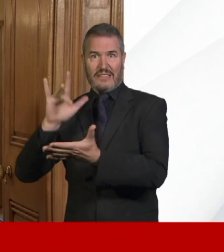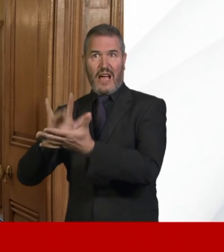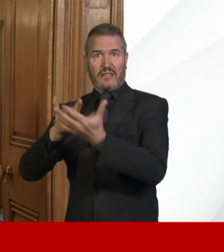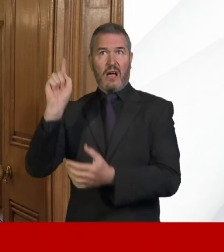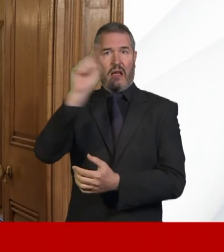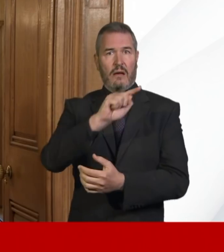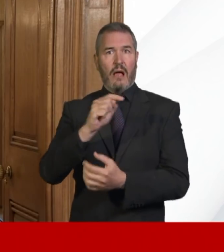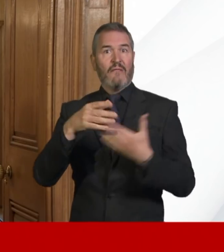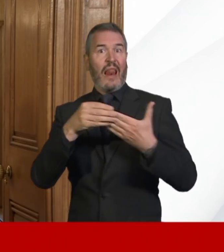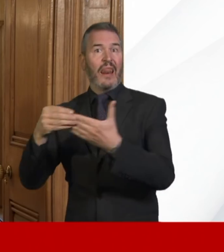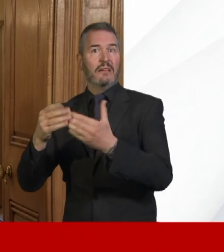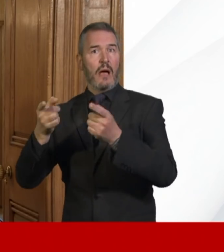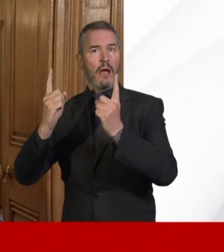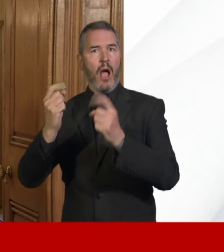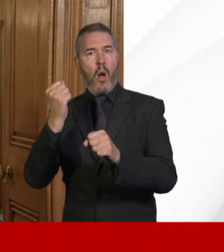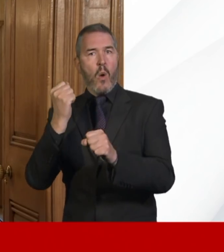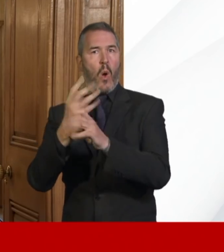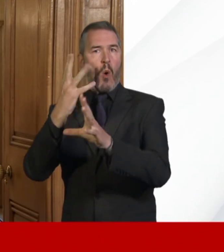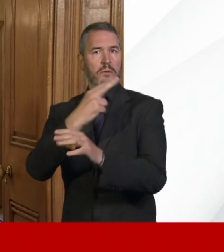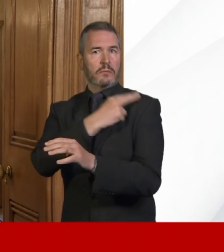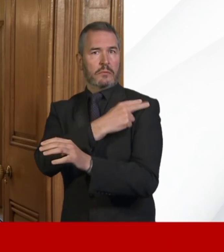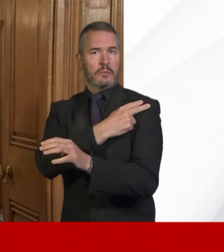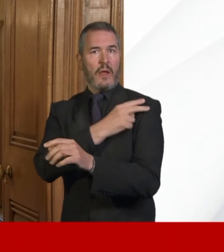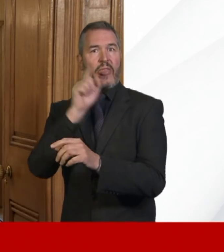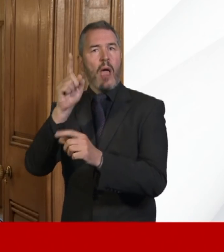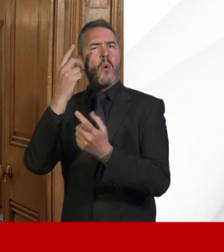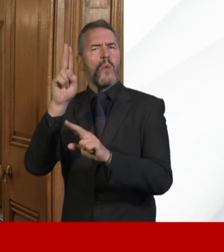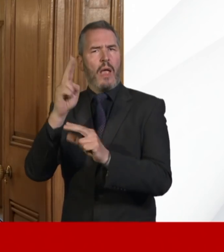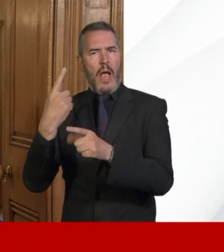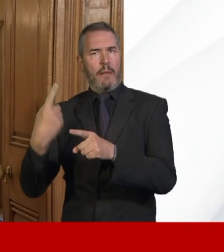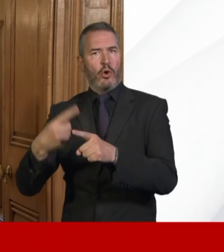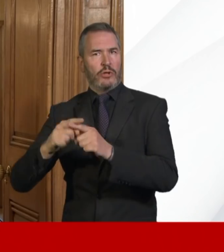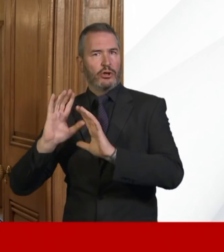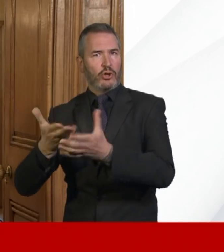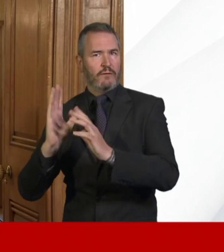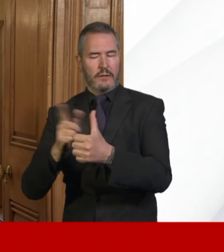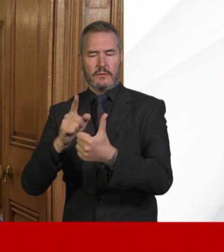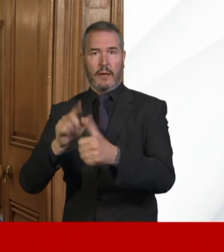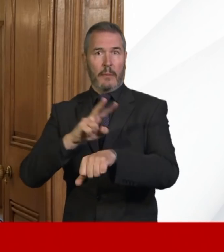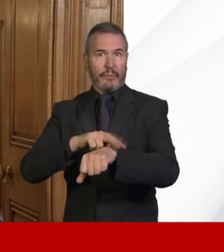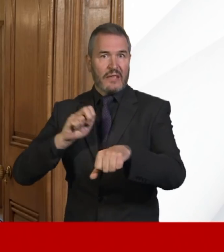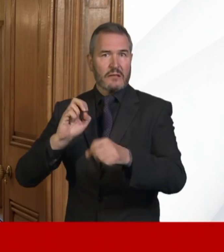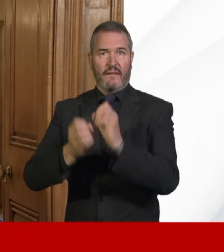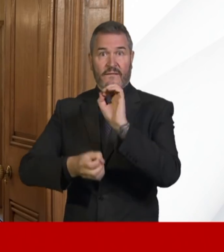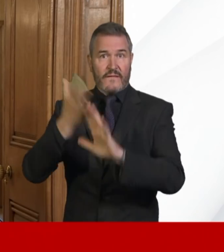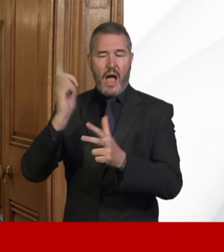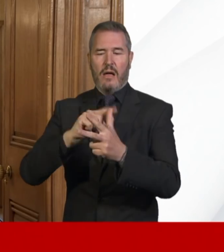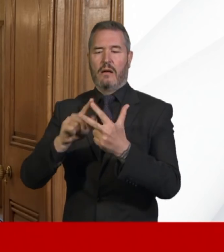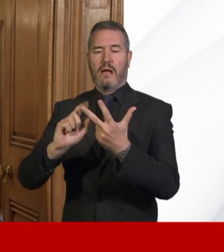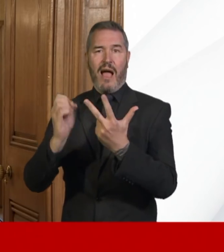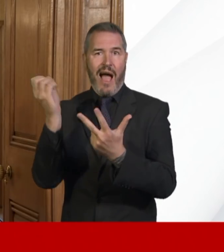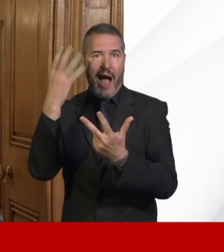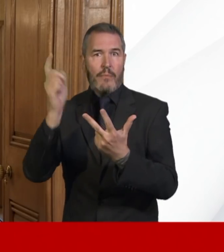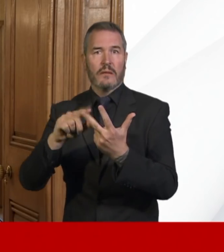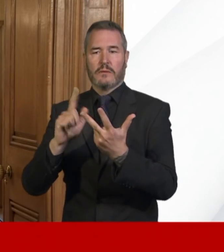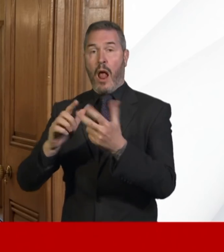We're bringing together senior members of the emergency services, the police, the fire service, the ambulance service,